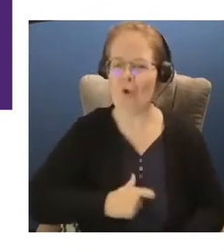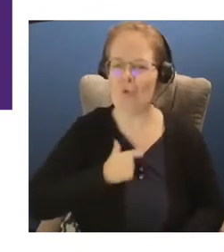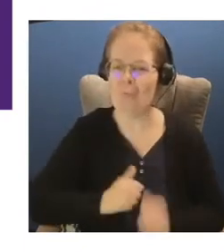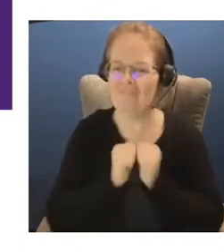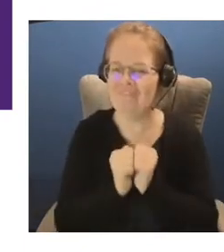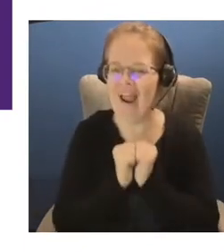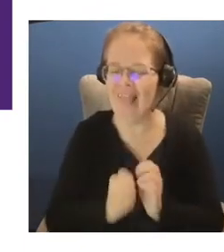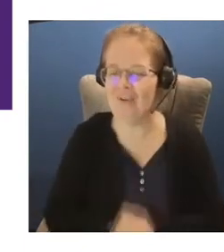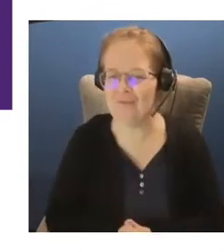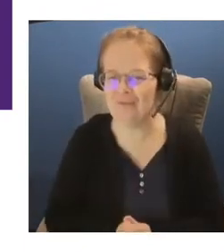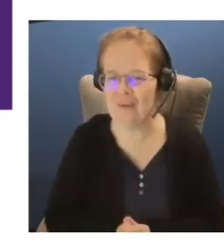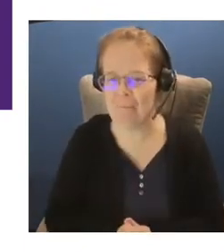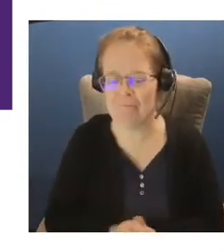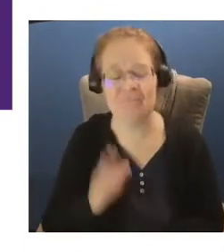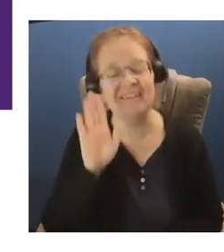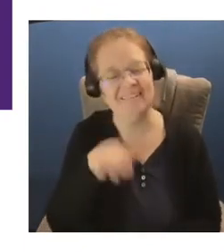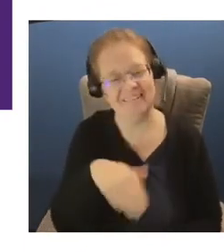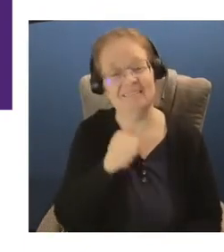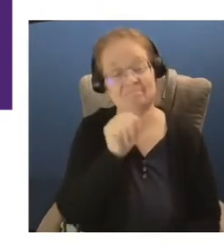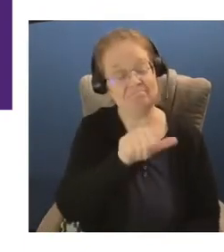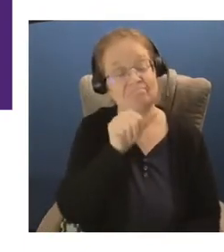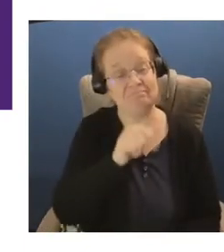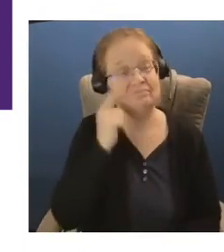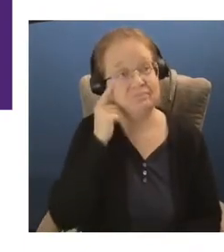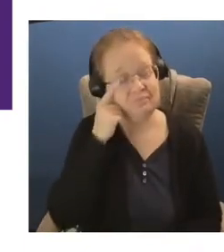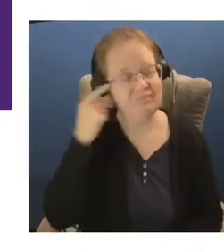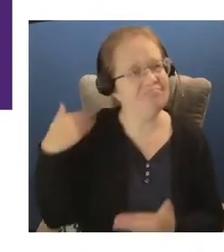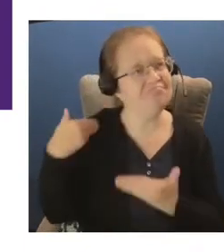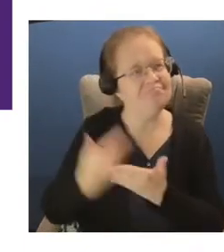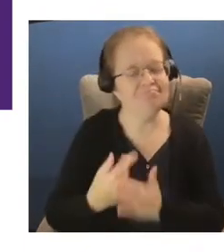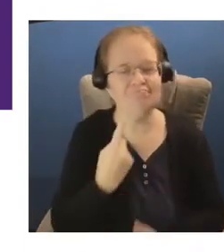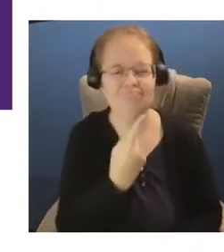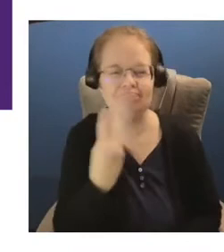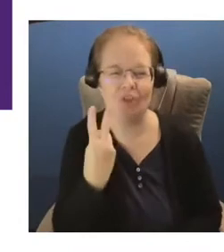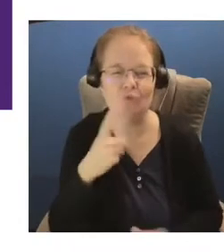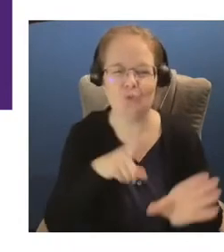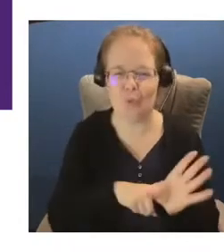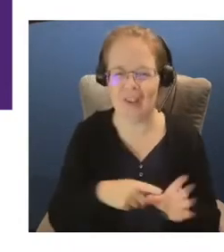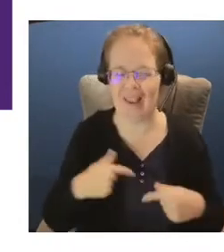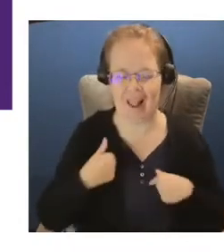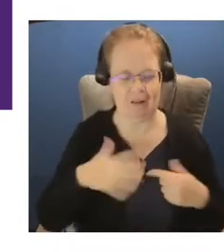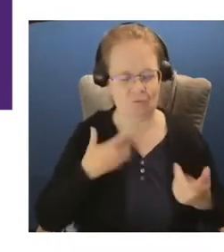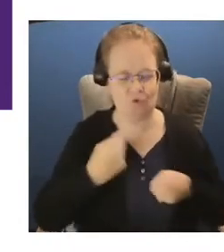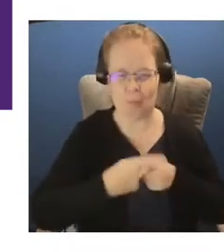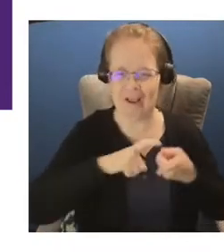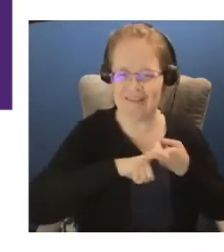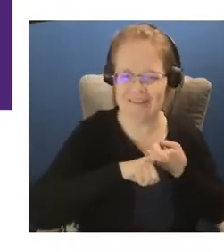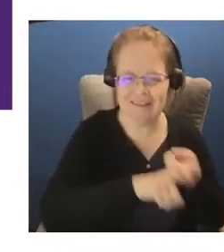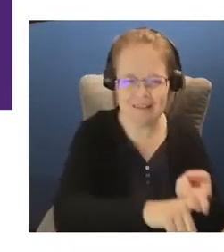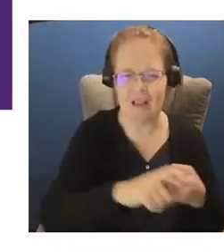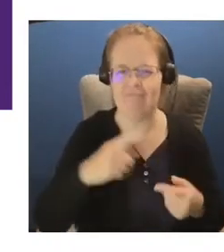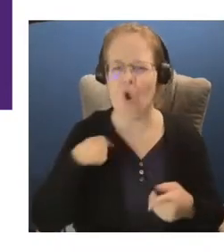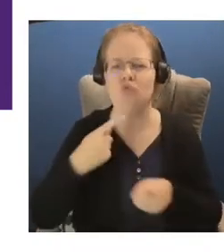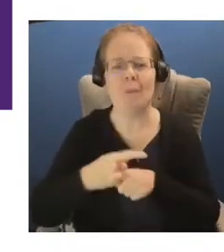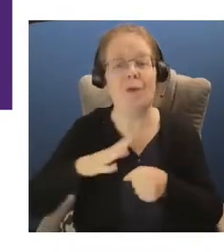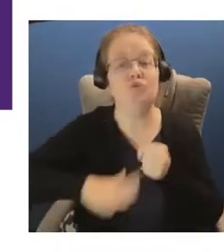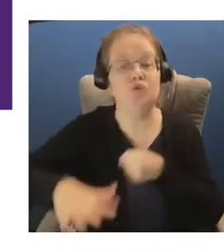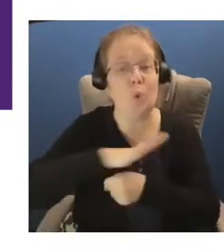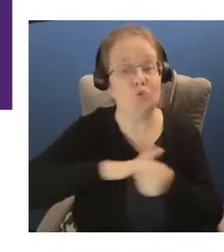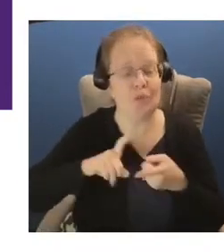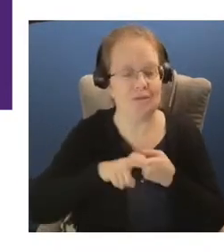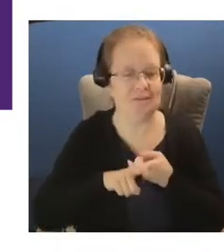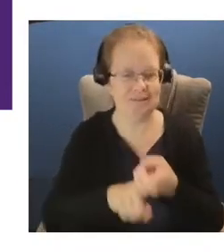Yeah, it's interesting. Over the last couple of years, I've seen people talking about sustainability, talk about social sustainability. You know,